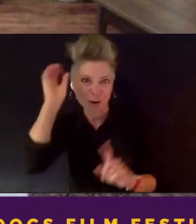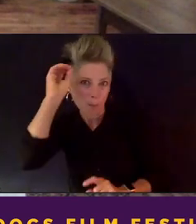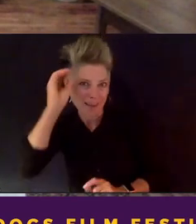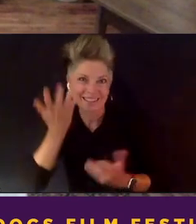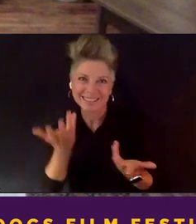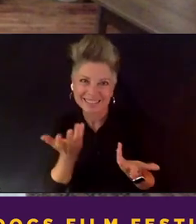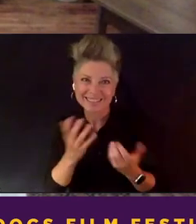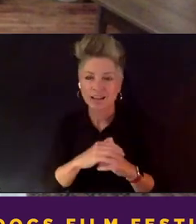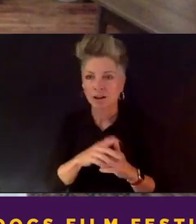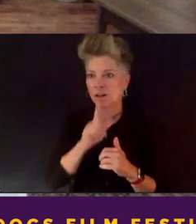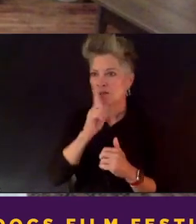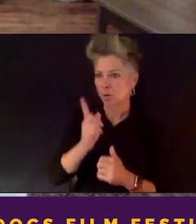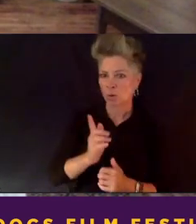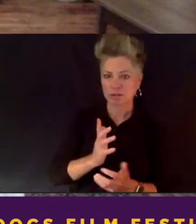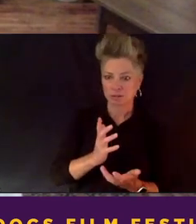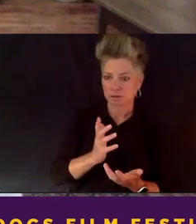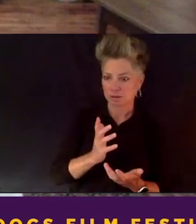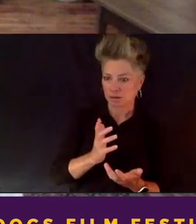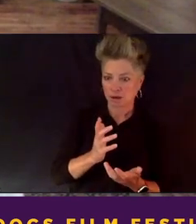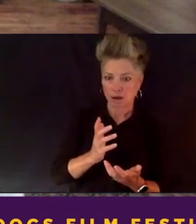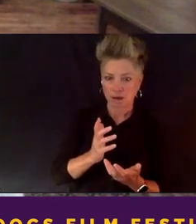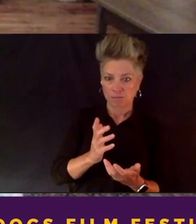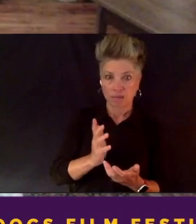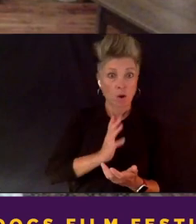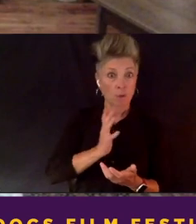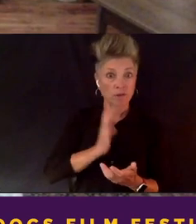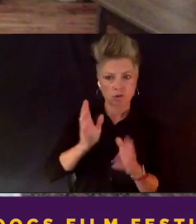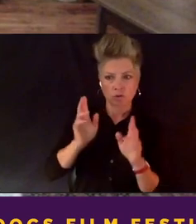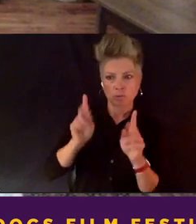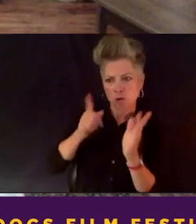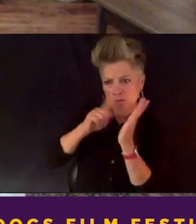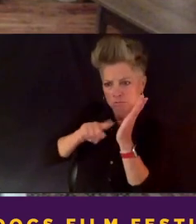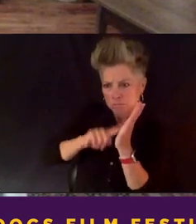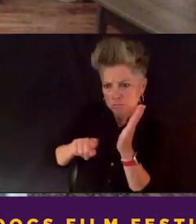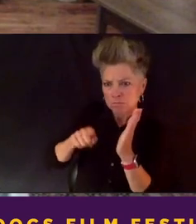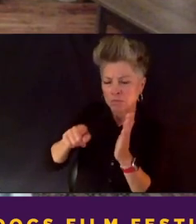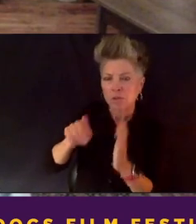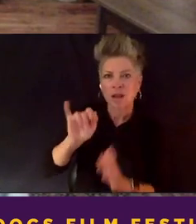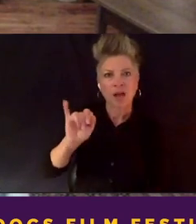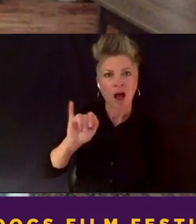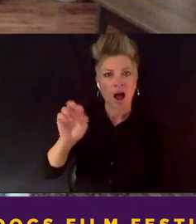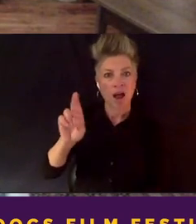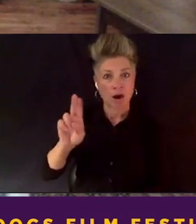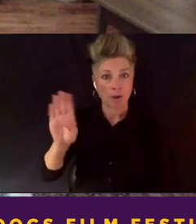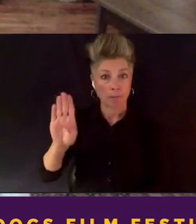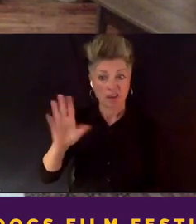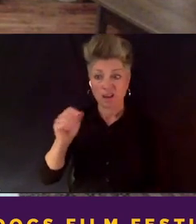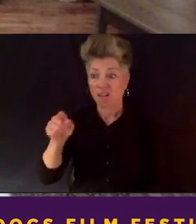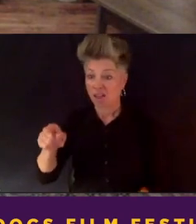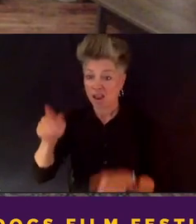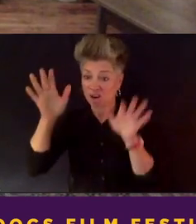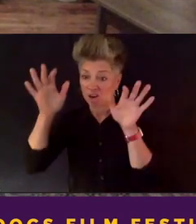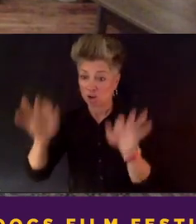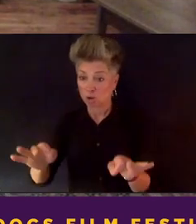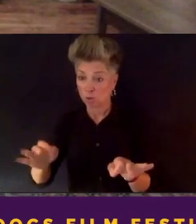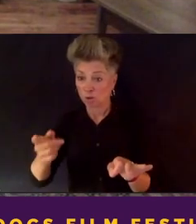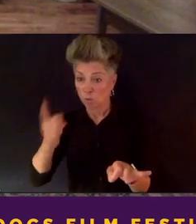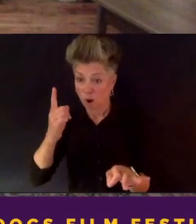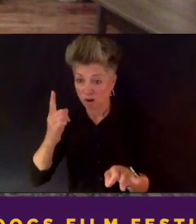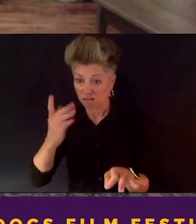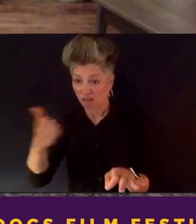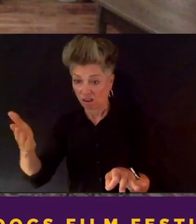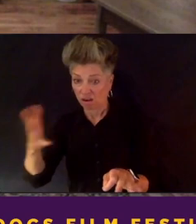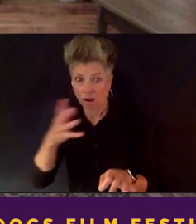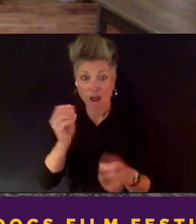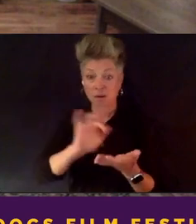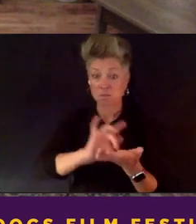looking at it called the IRB and they concluded one thing and the medical examiner